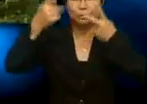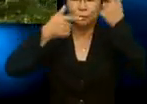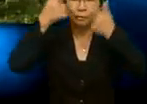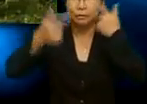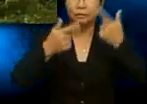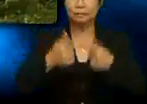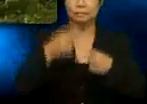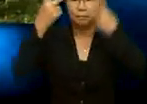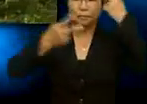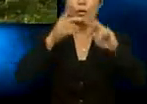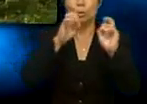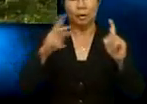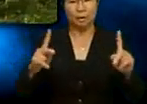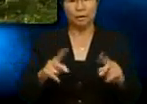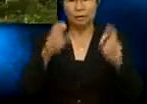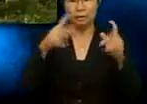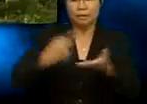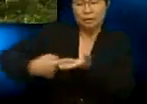Okay, let's discuss this now.